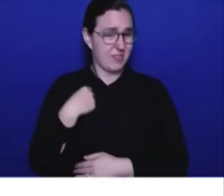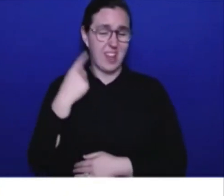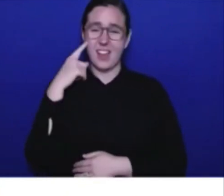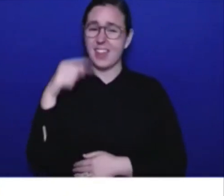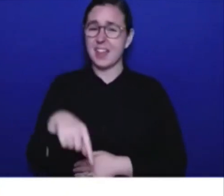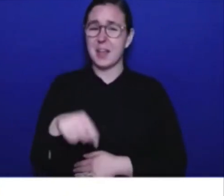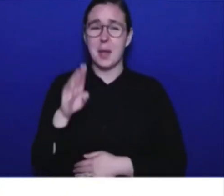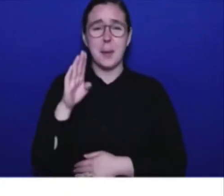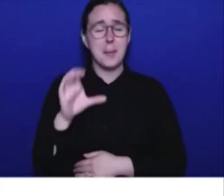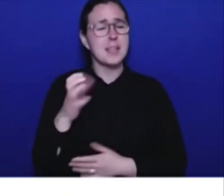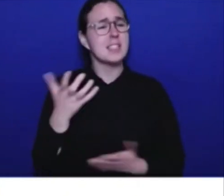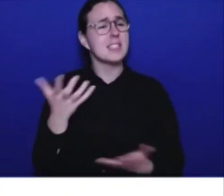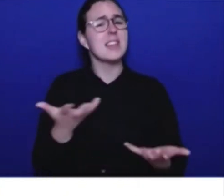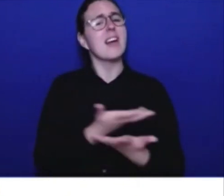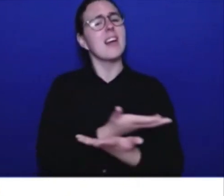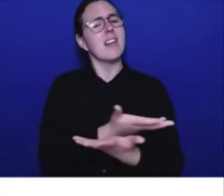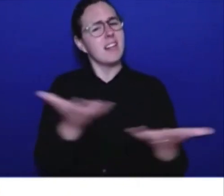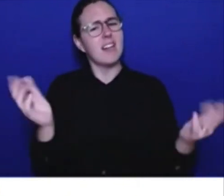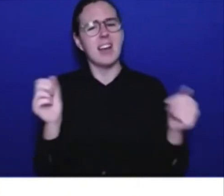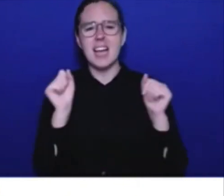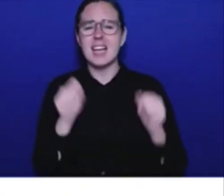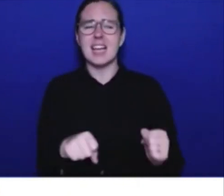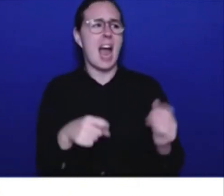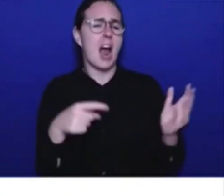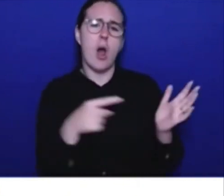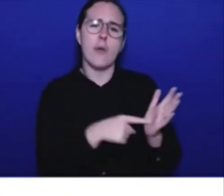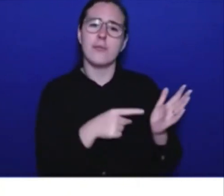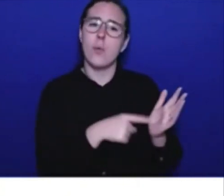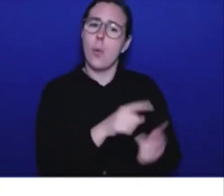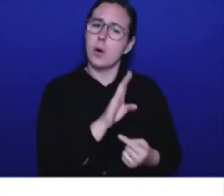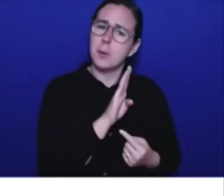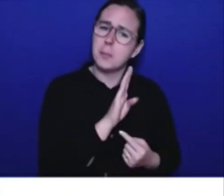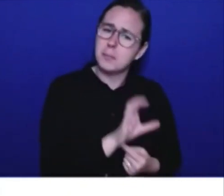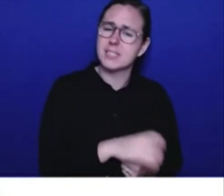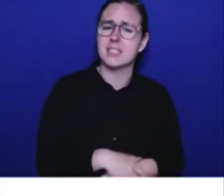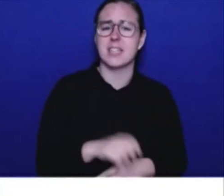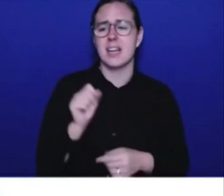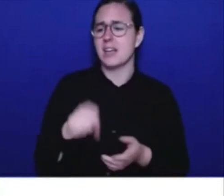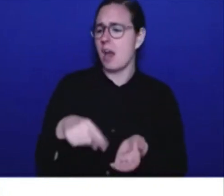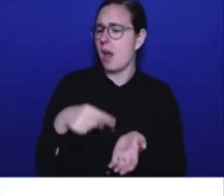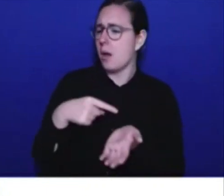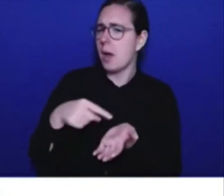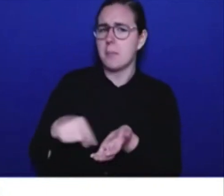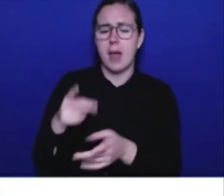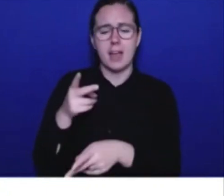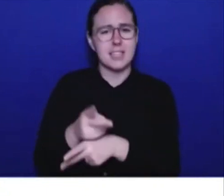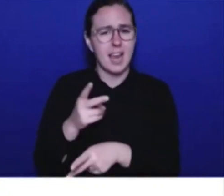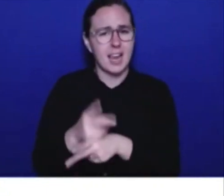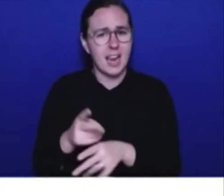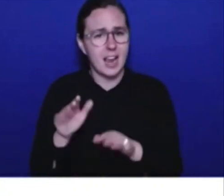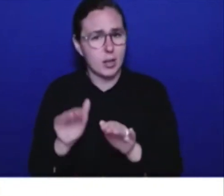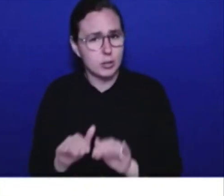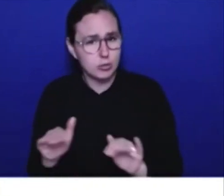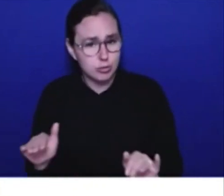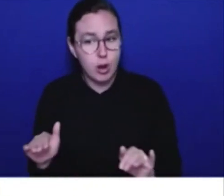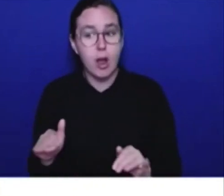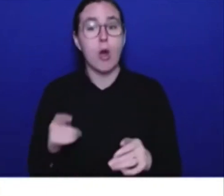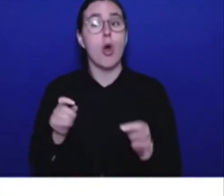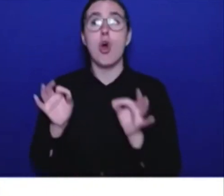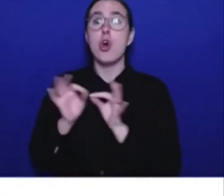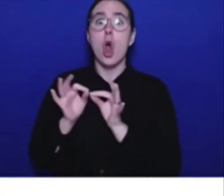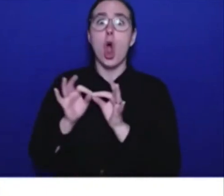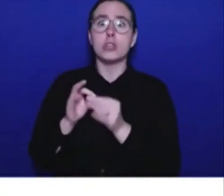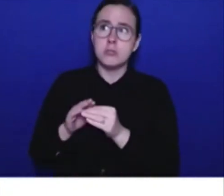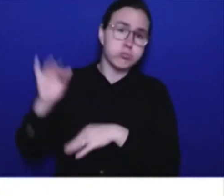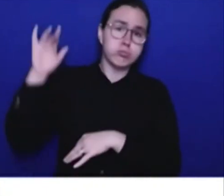and all of your other bills. Keeping costs down for people is key to building a stronger, better British Columbia for everybody. Holding firm on